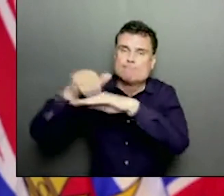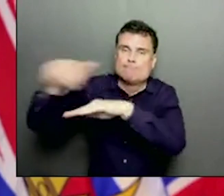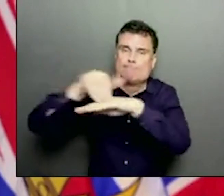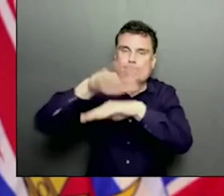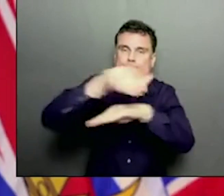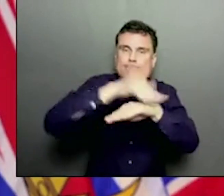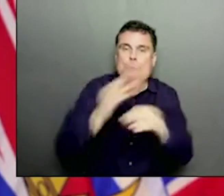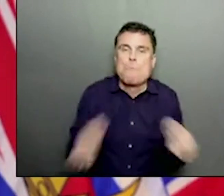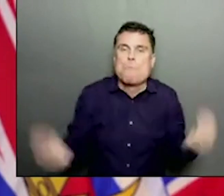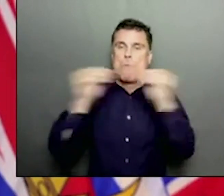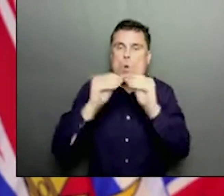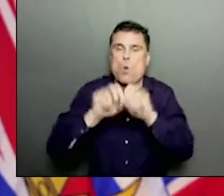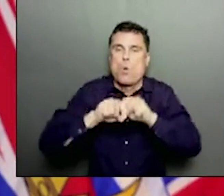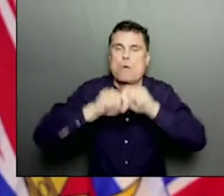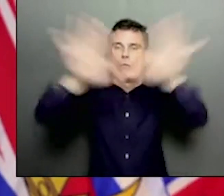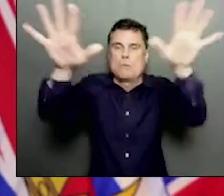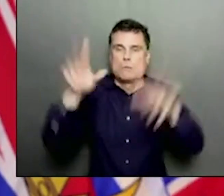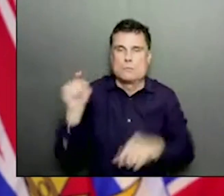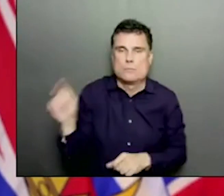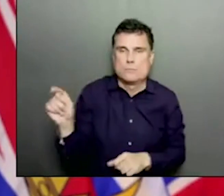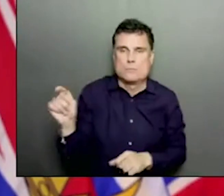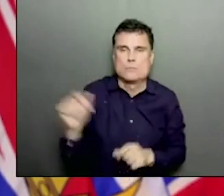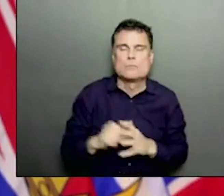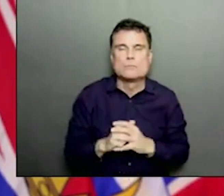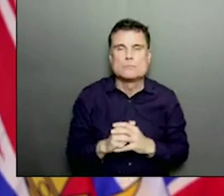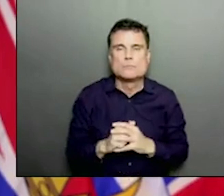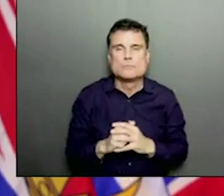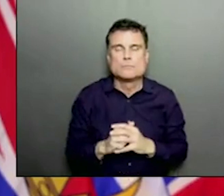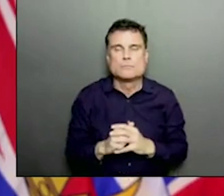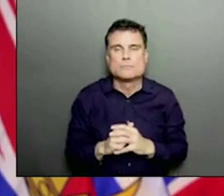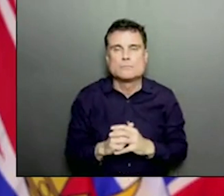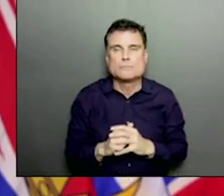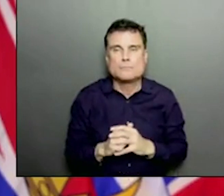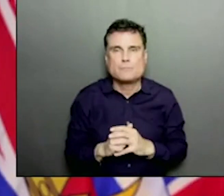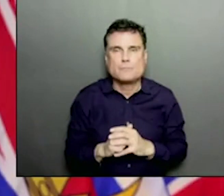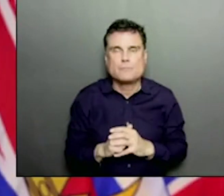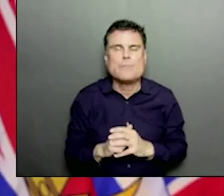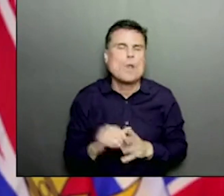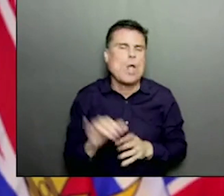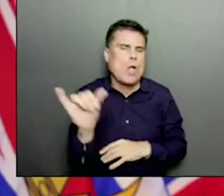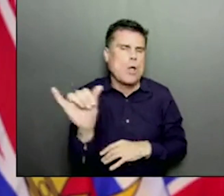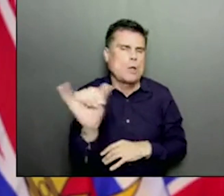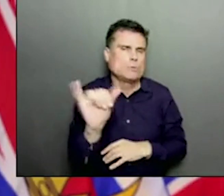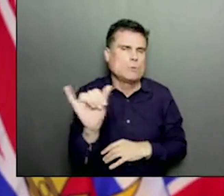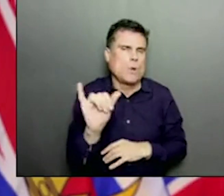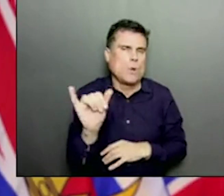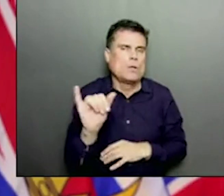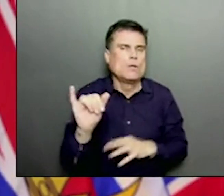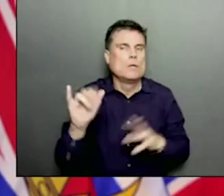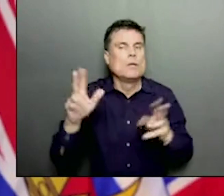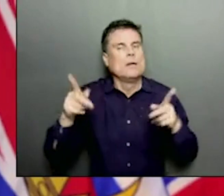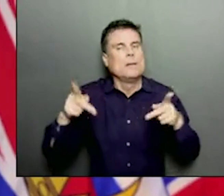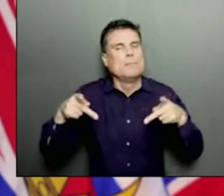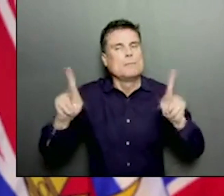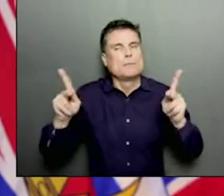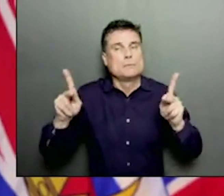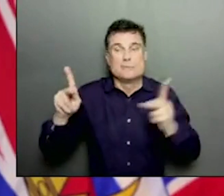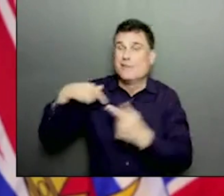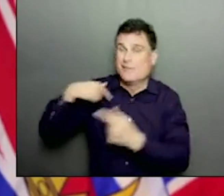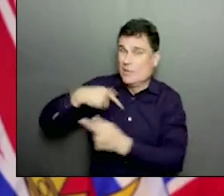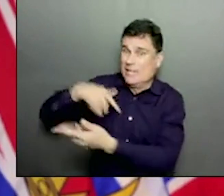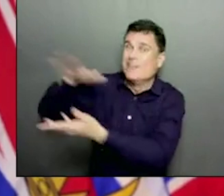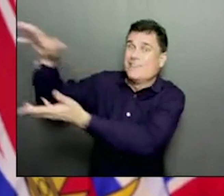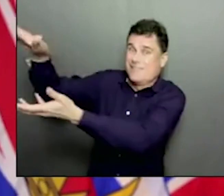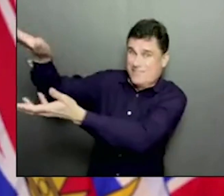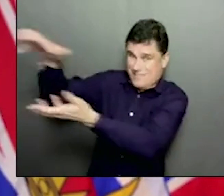as I mentioned, to 100 dose aliquots. It comes in 10 dose vials. So